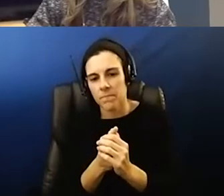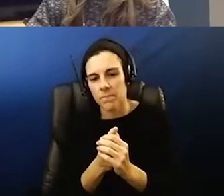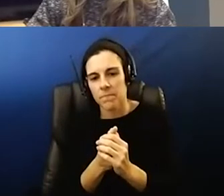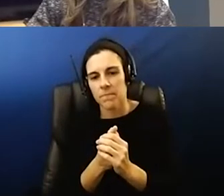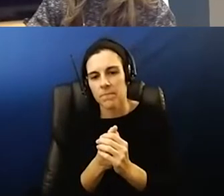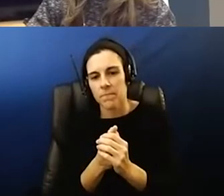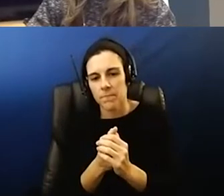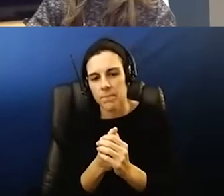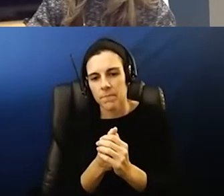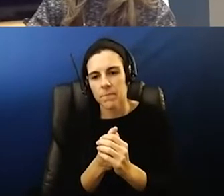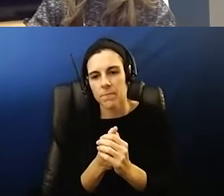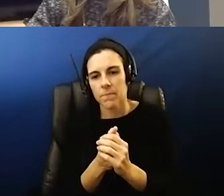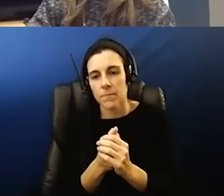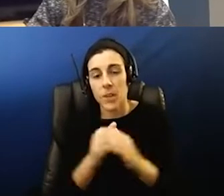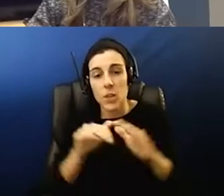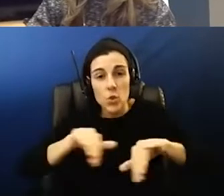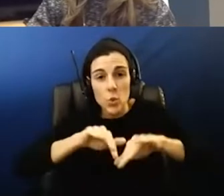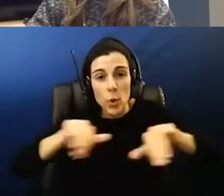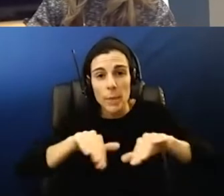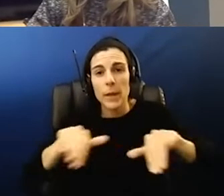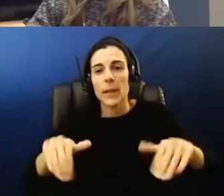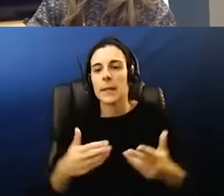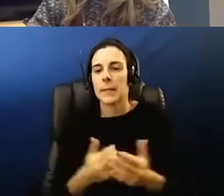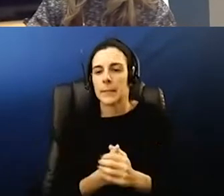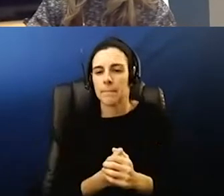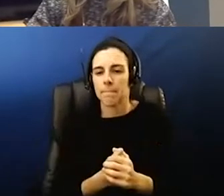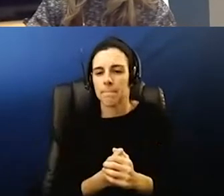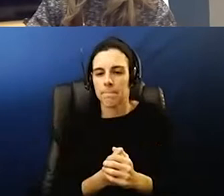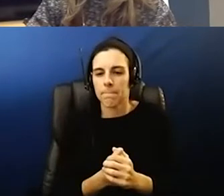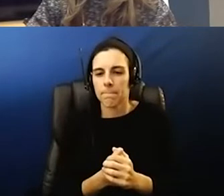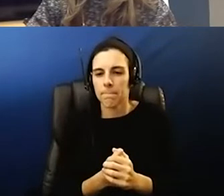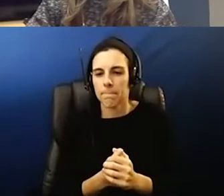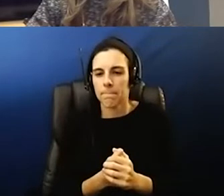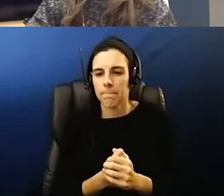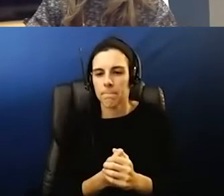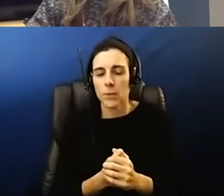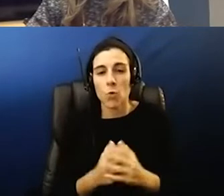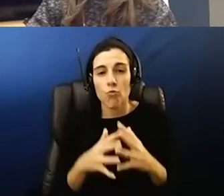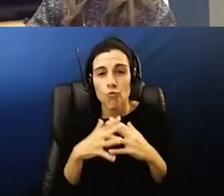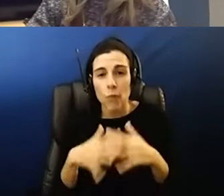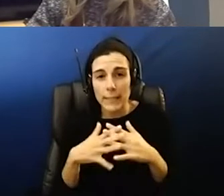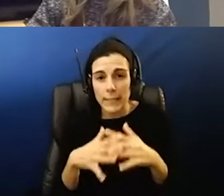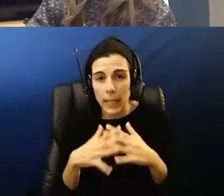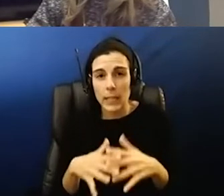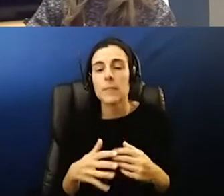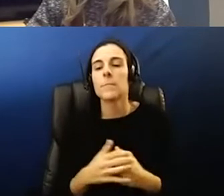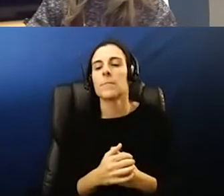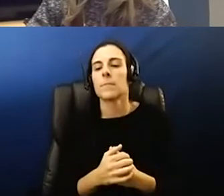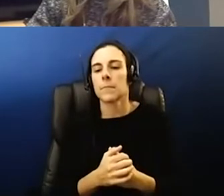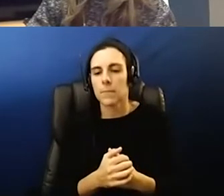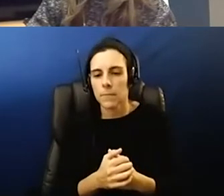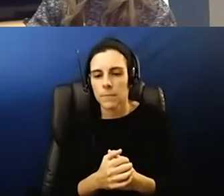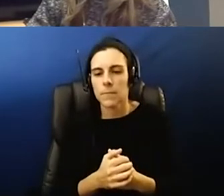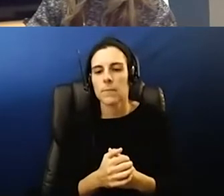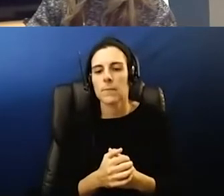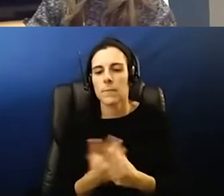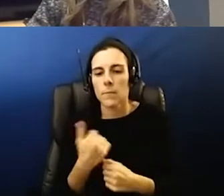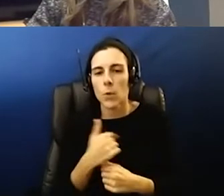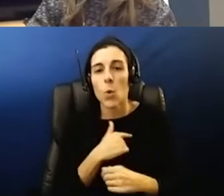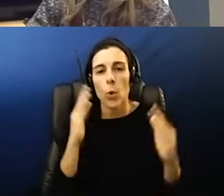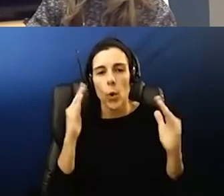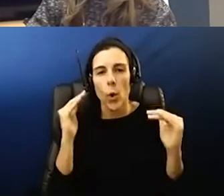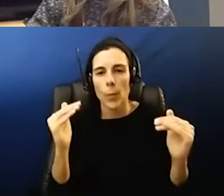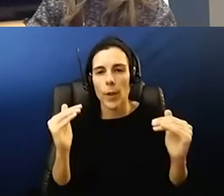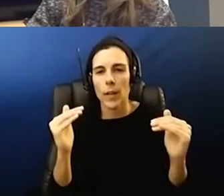swimming and diving i mean i can go on wrestling um but uh we're hoping that uh